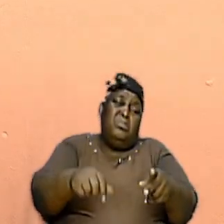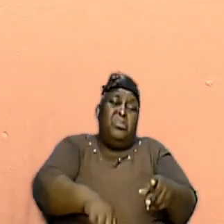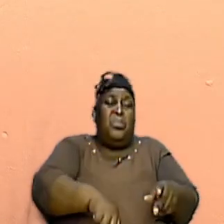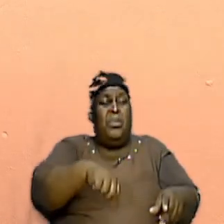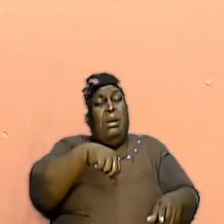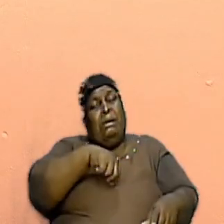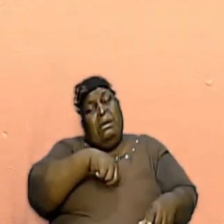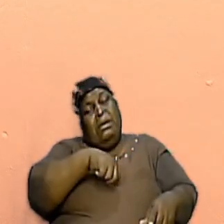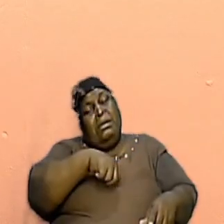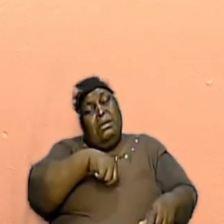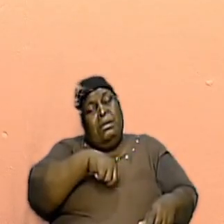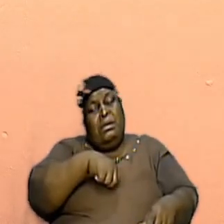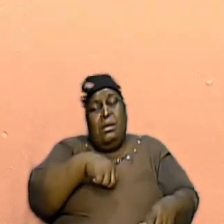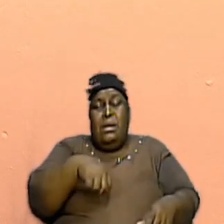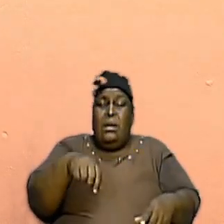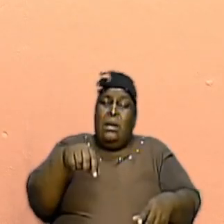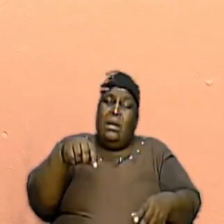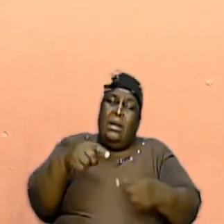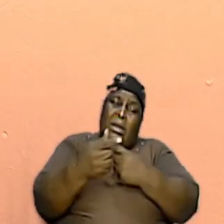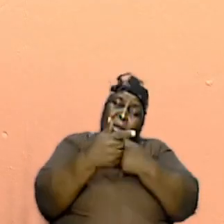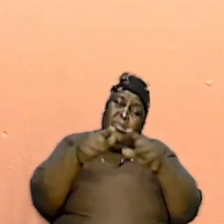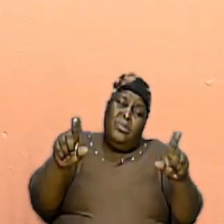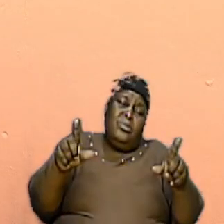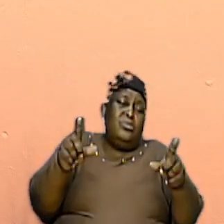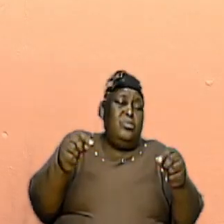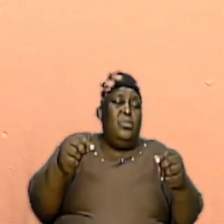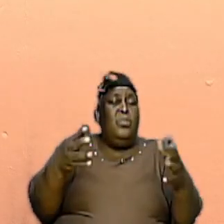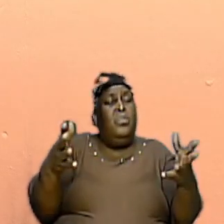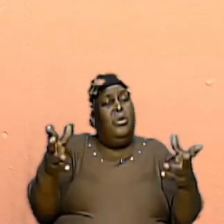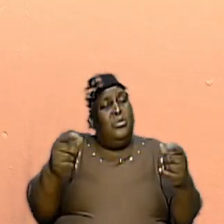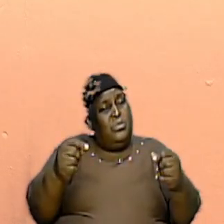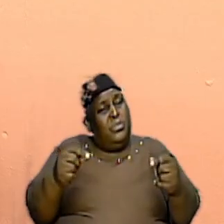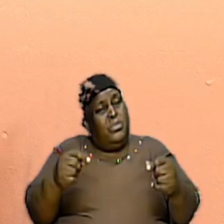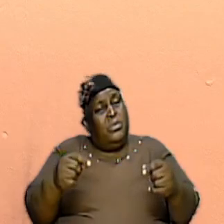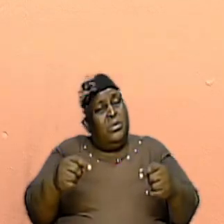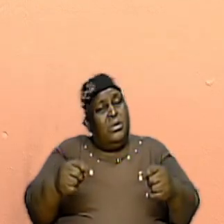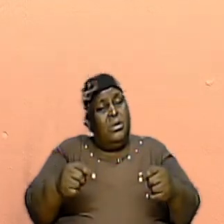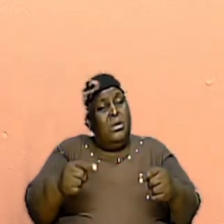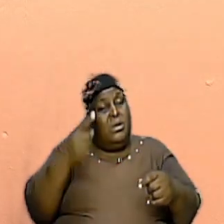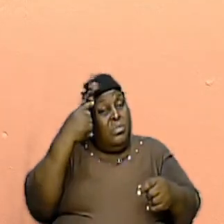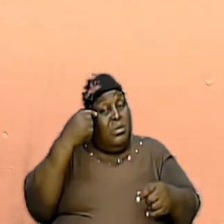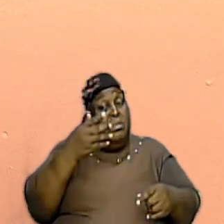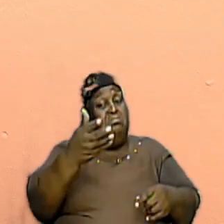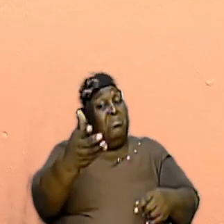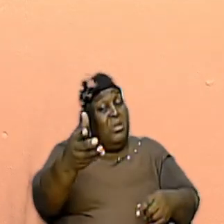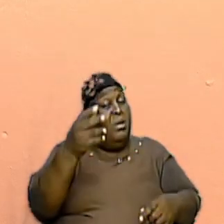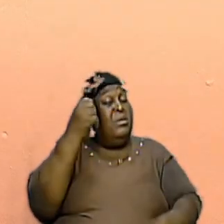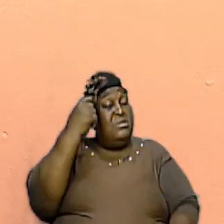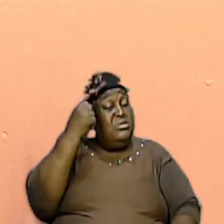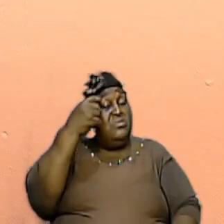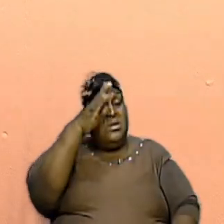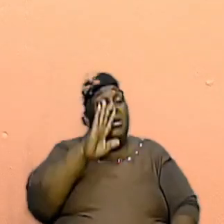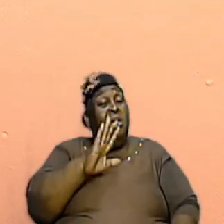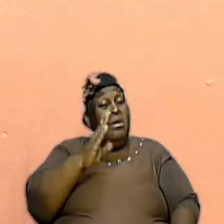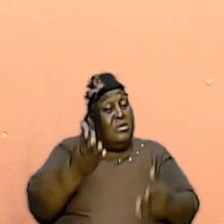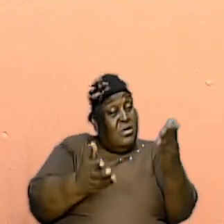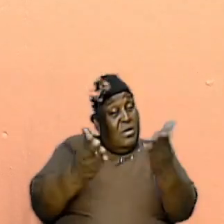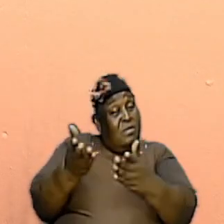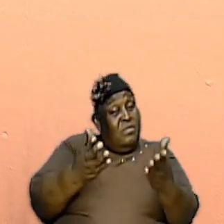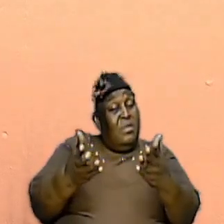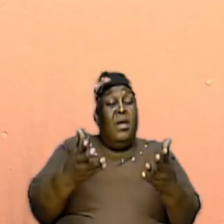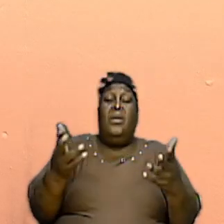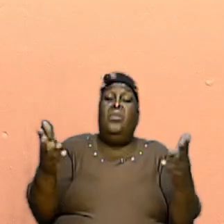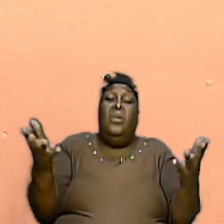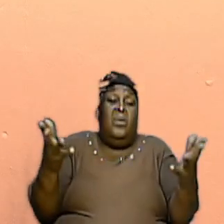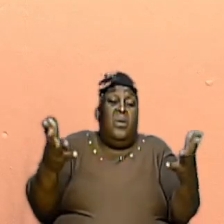deliberating what they were doing, because they understood the God that they serve, and that what he requires